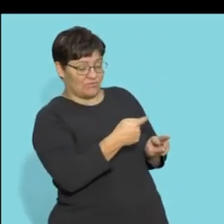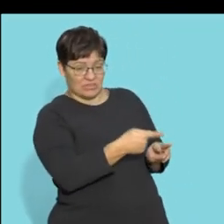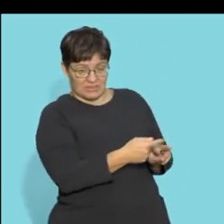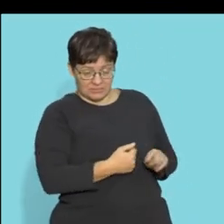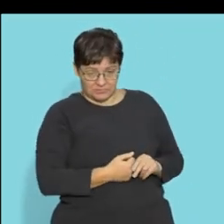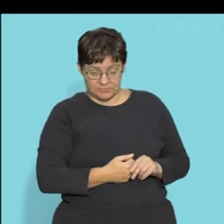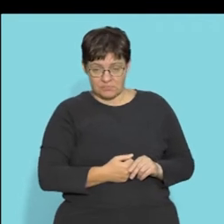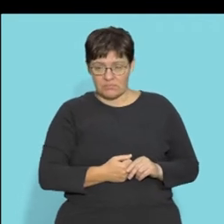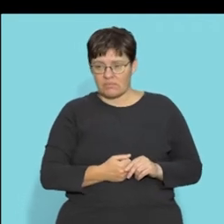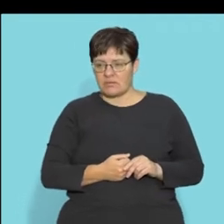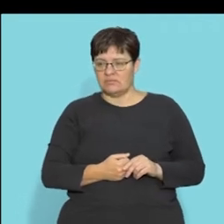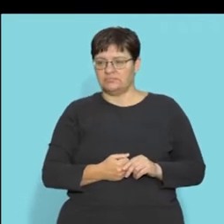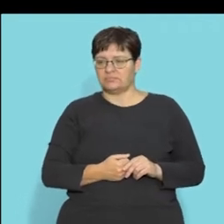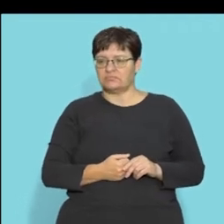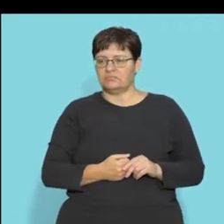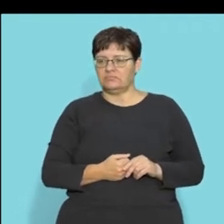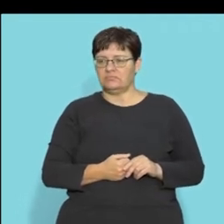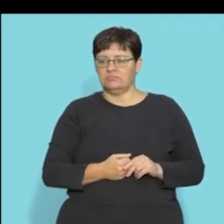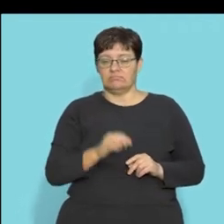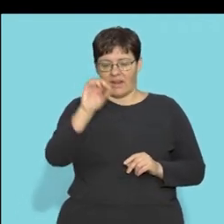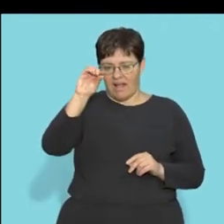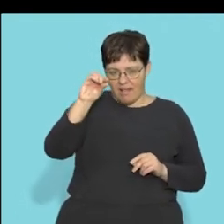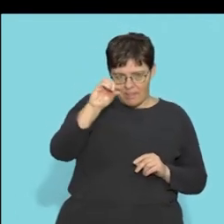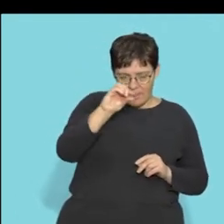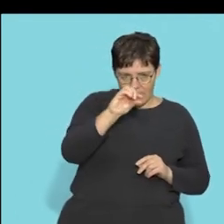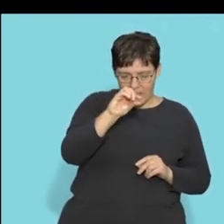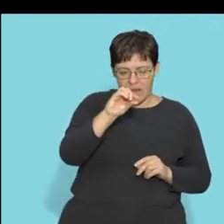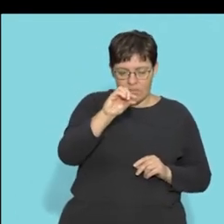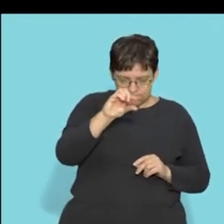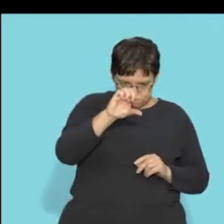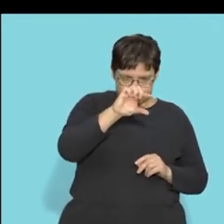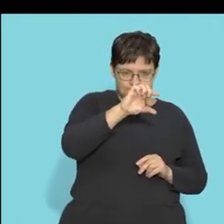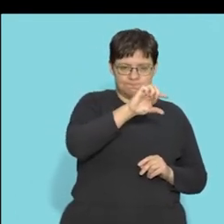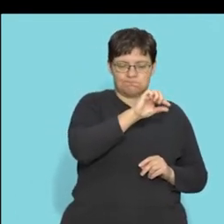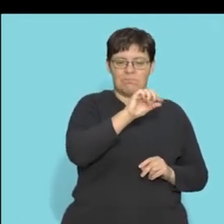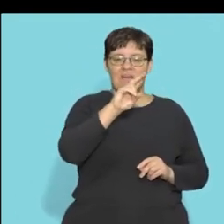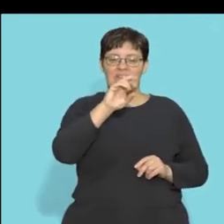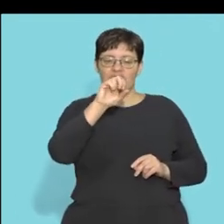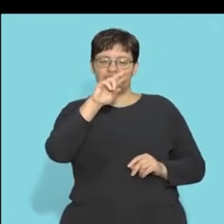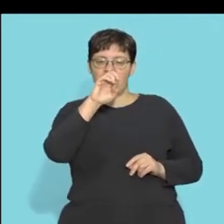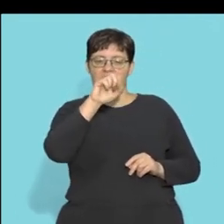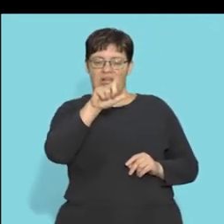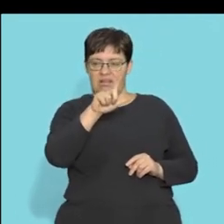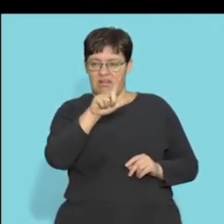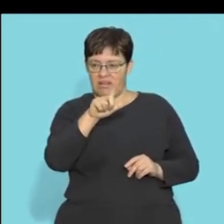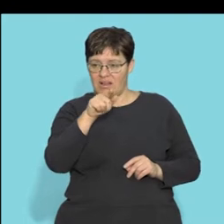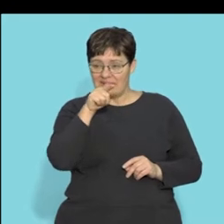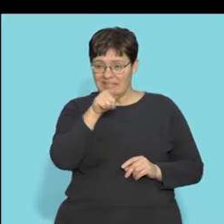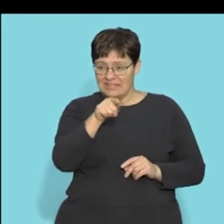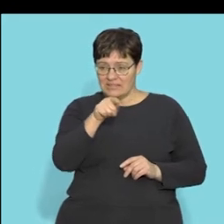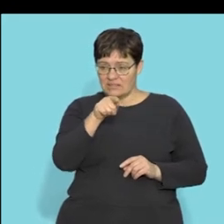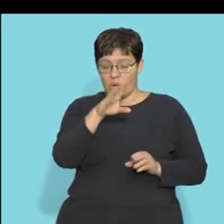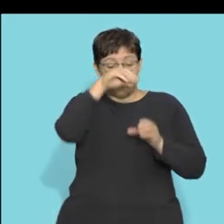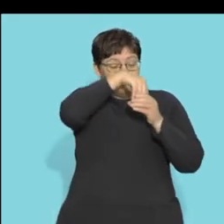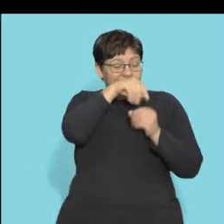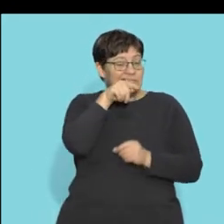angle. You will see that the front of this root is the ventral root, the ventral